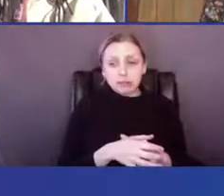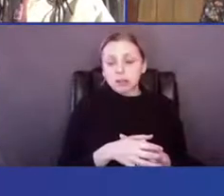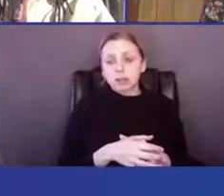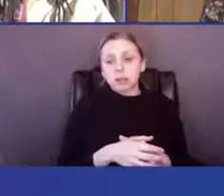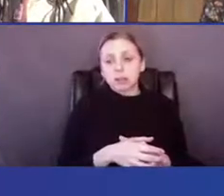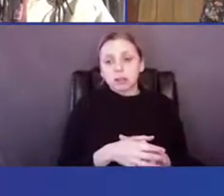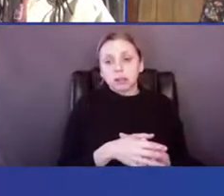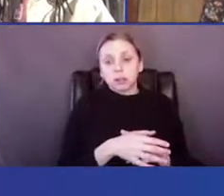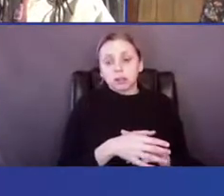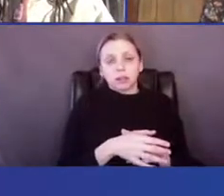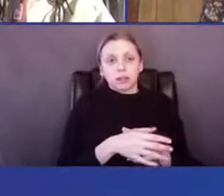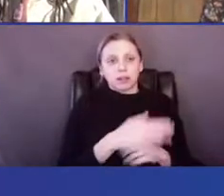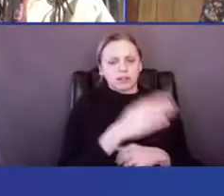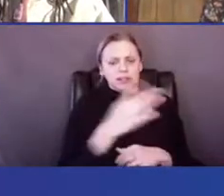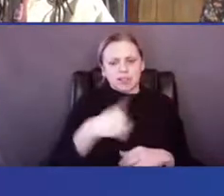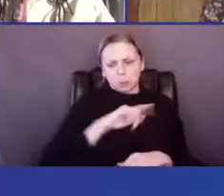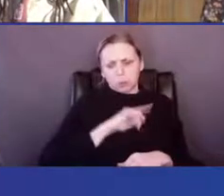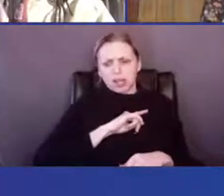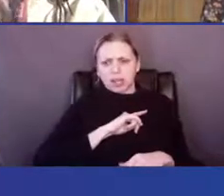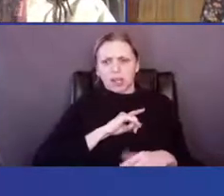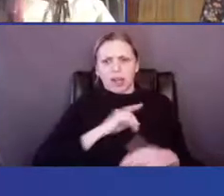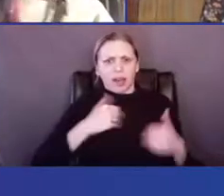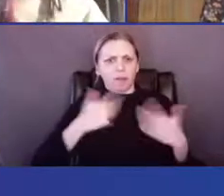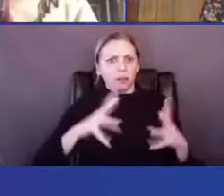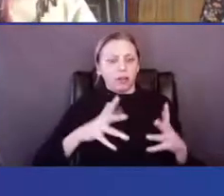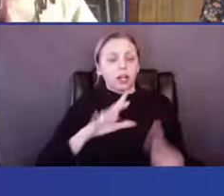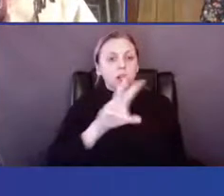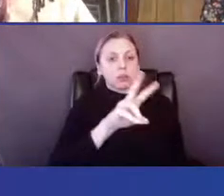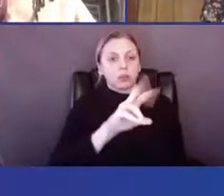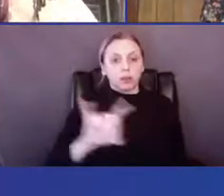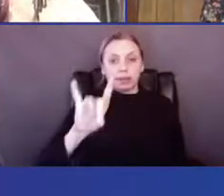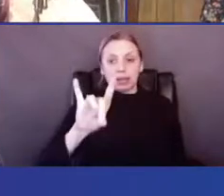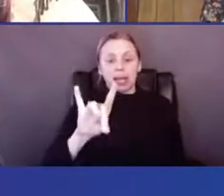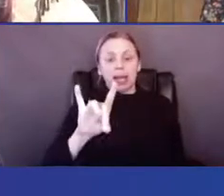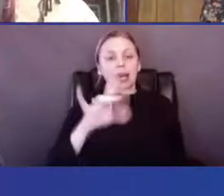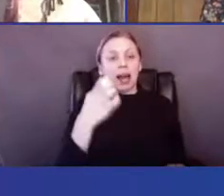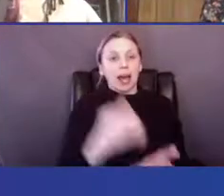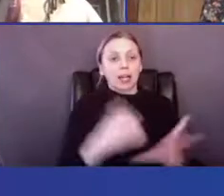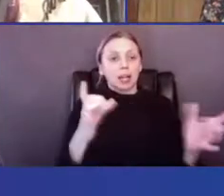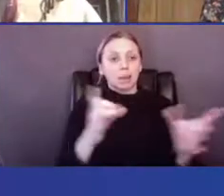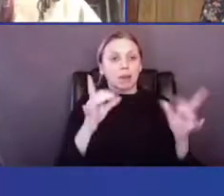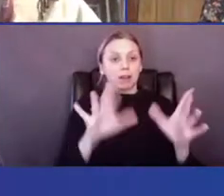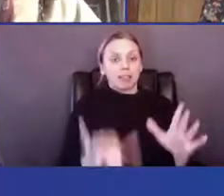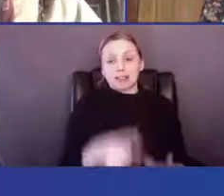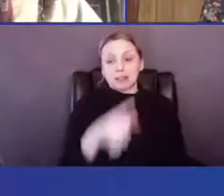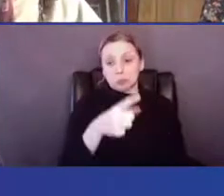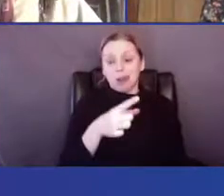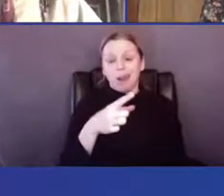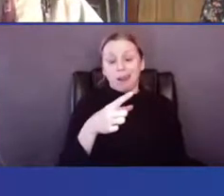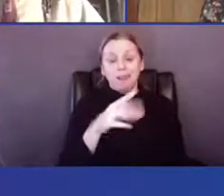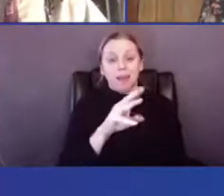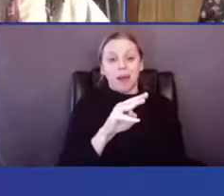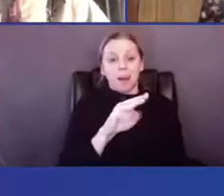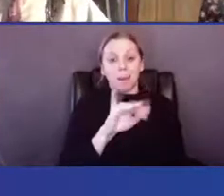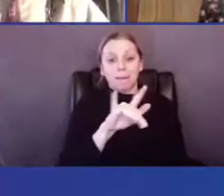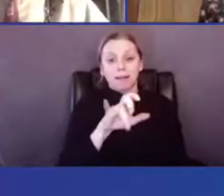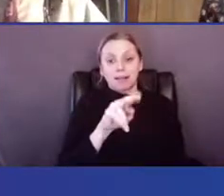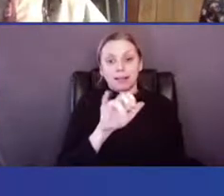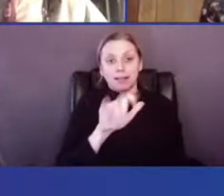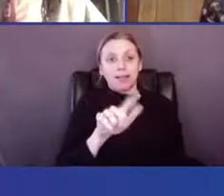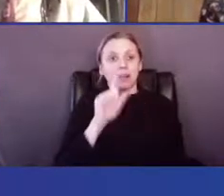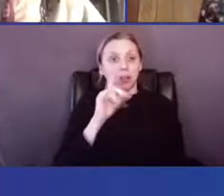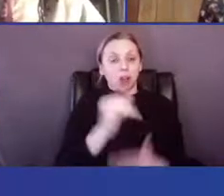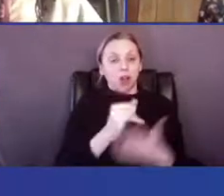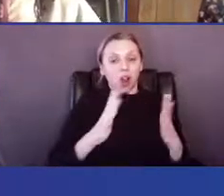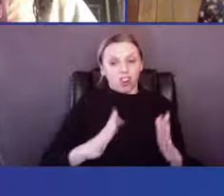surfaced already. So the 2008 economic crisis is one that millennial artists inherit. And that's a certain kind of